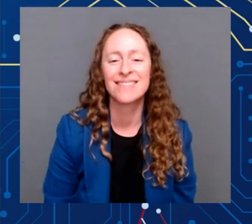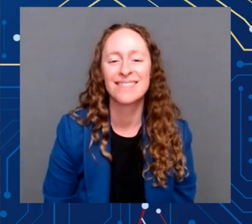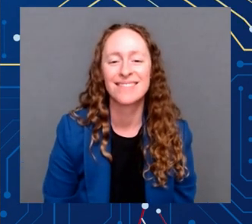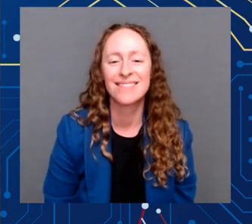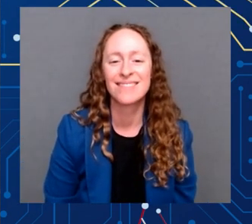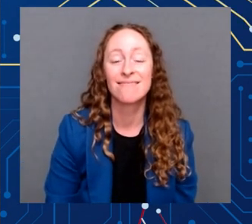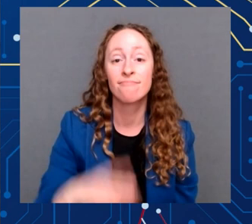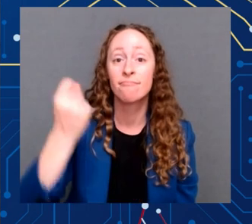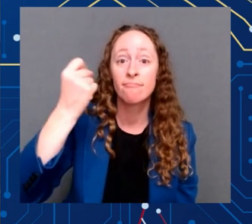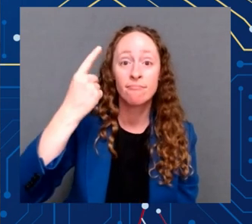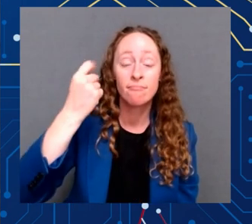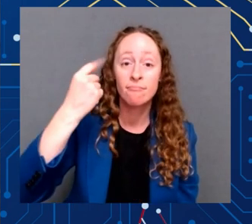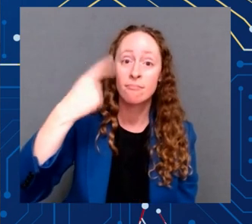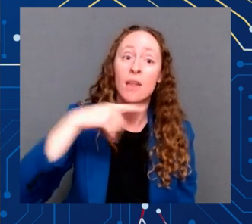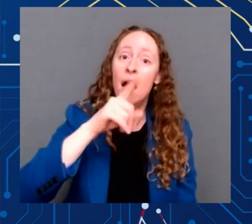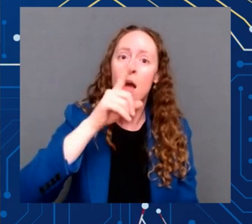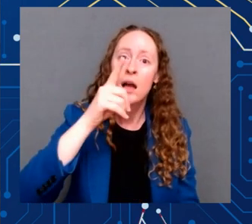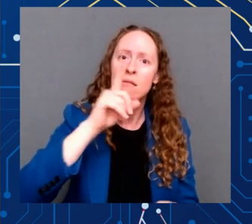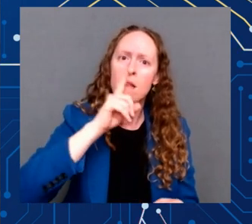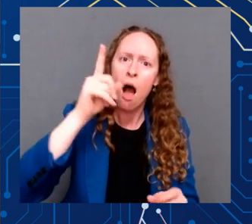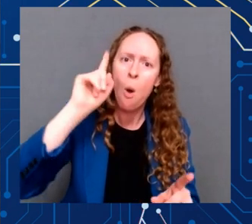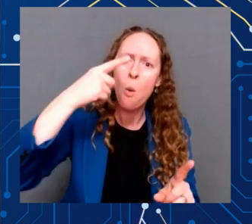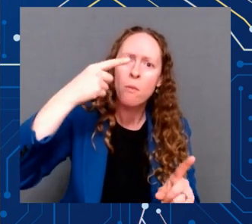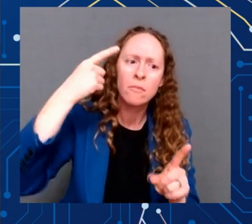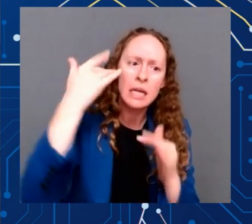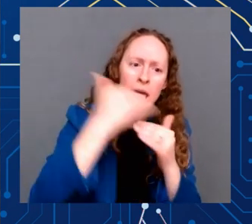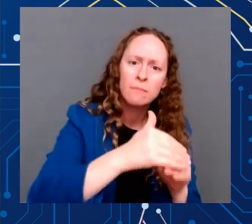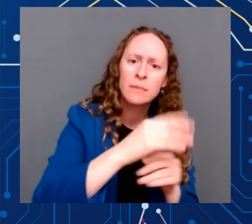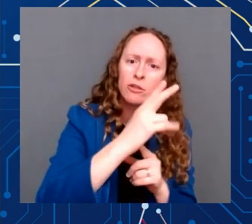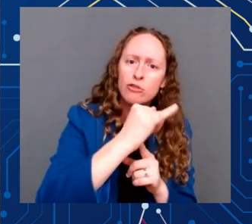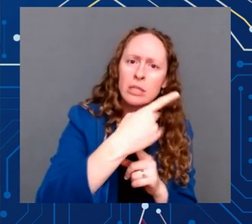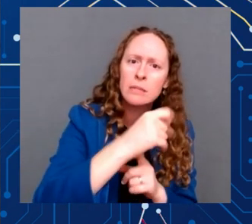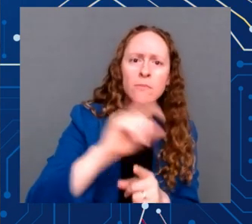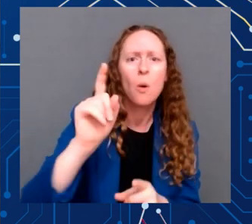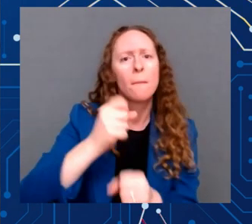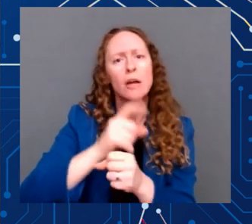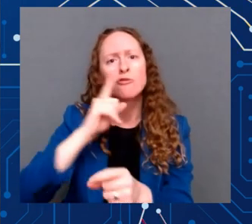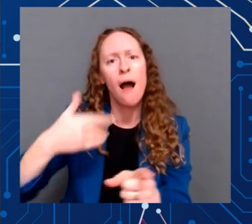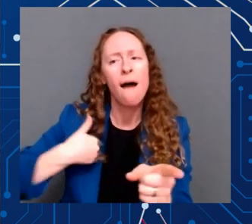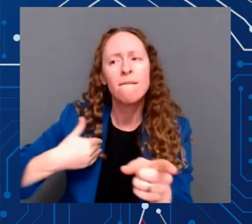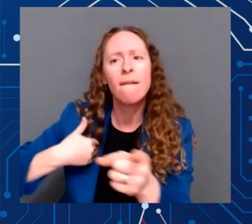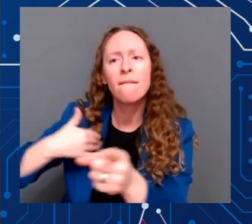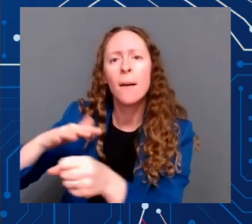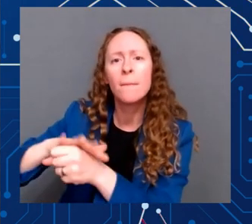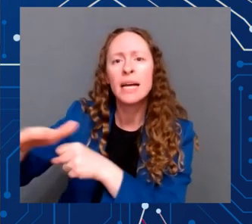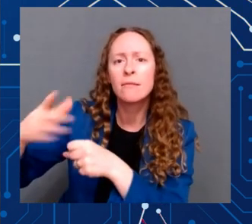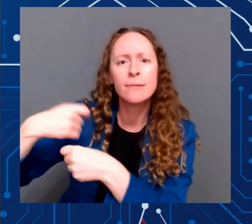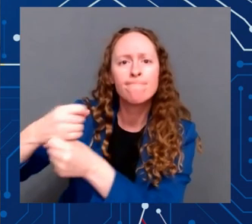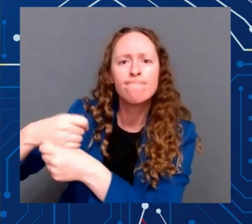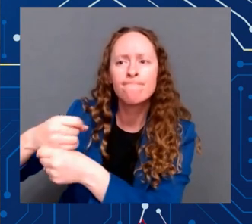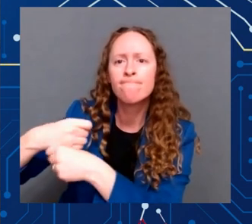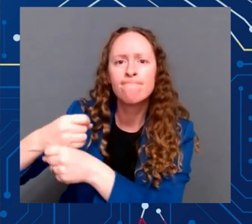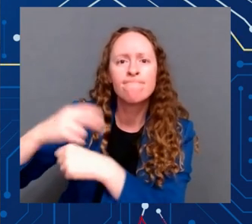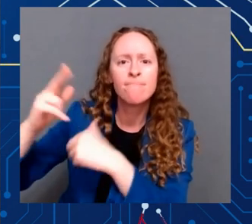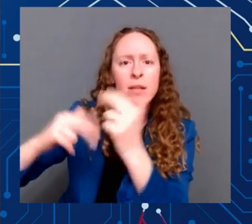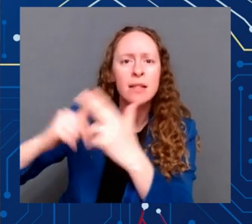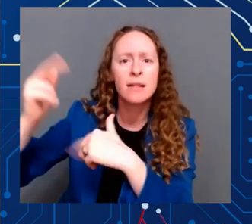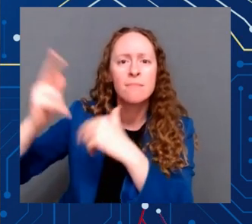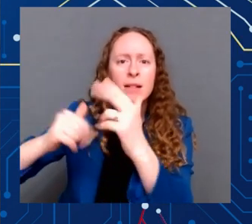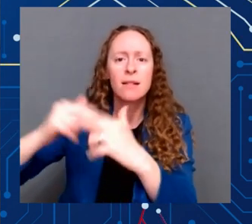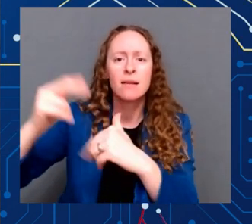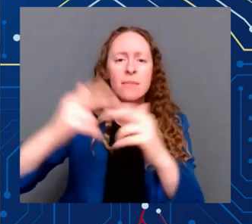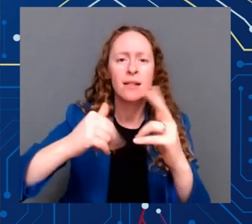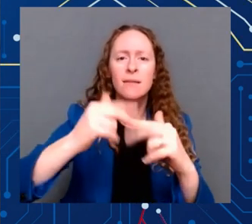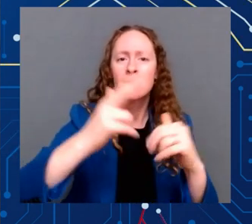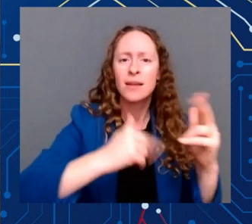and it's in our national security interest to do so. Earlier this year, I went down to Lockheed's factory